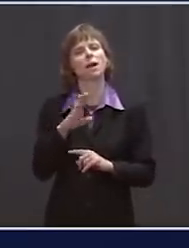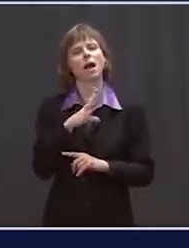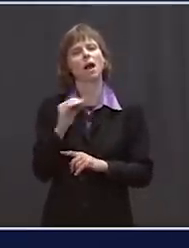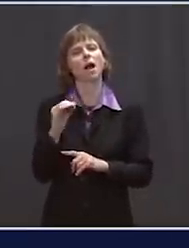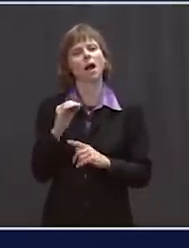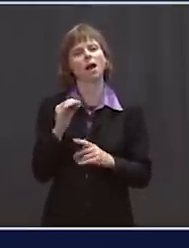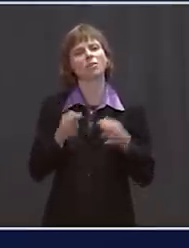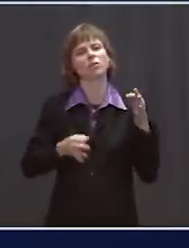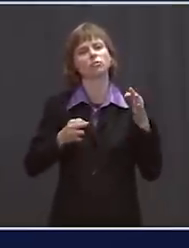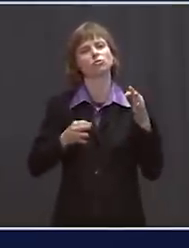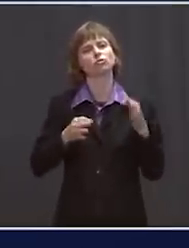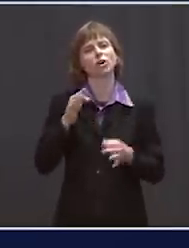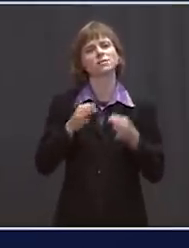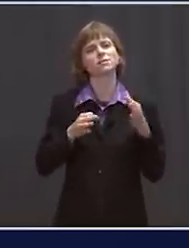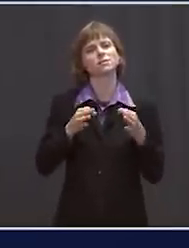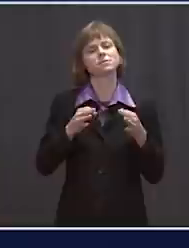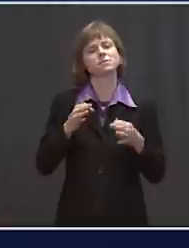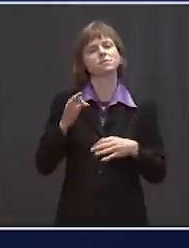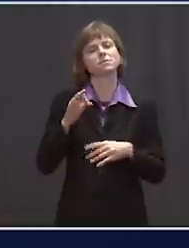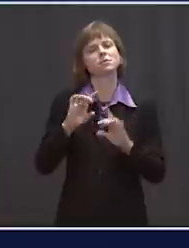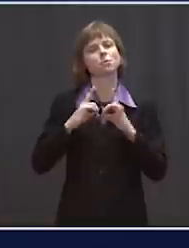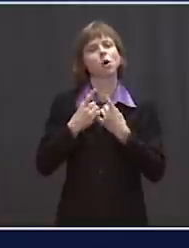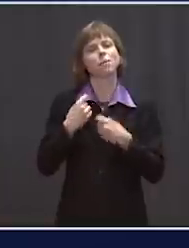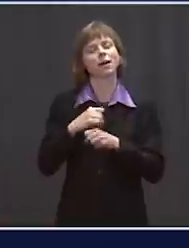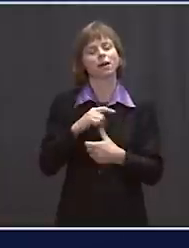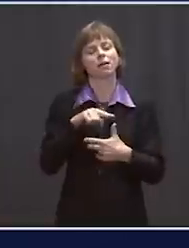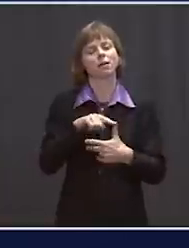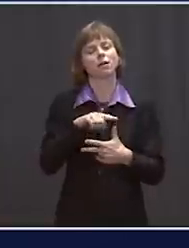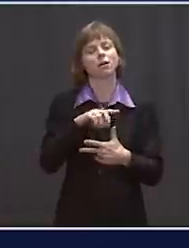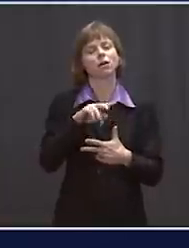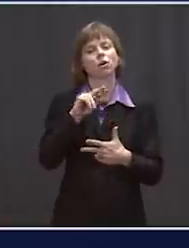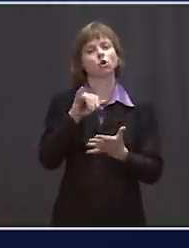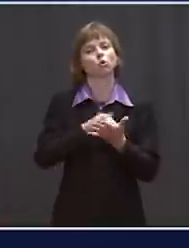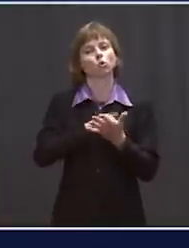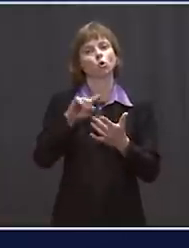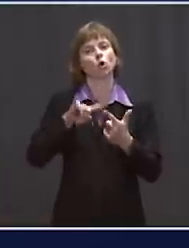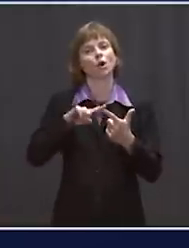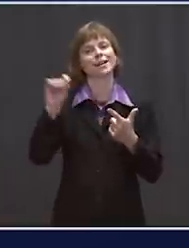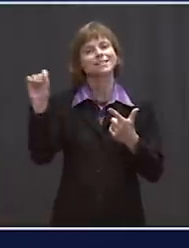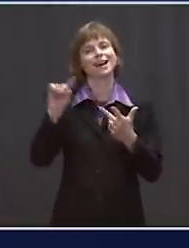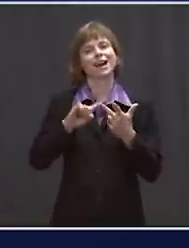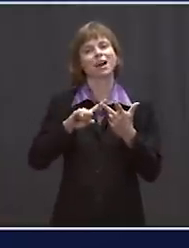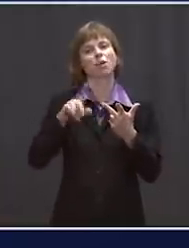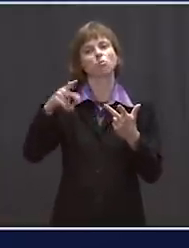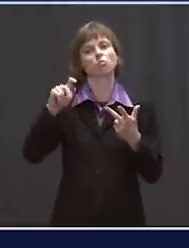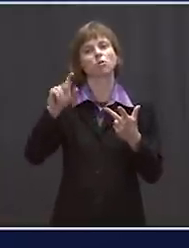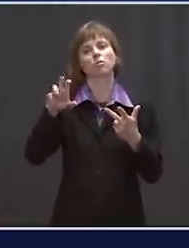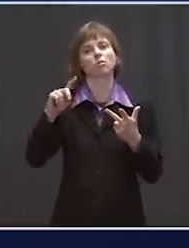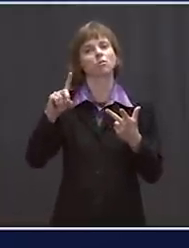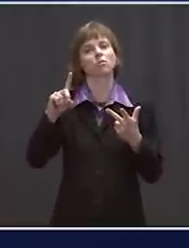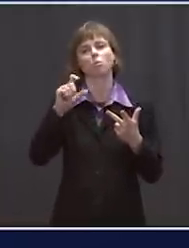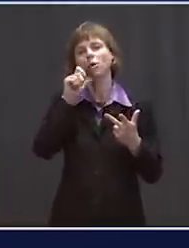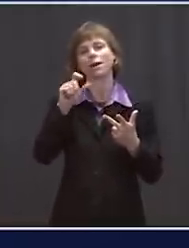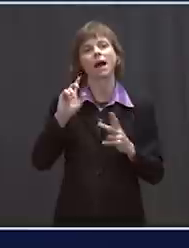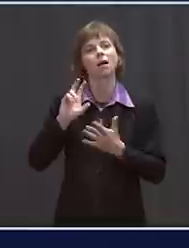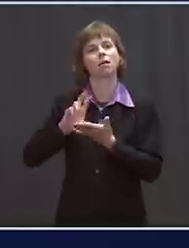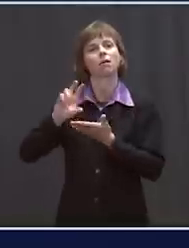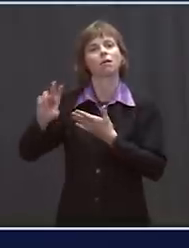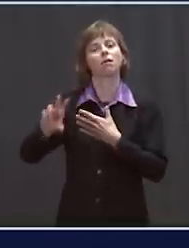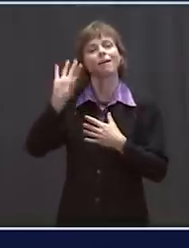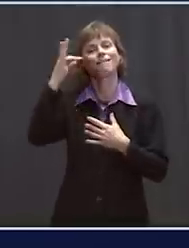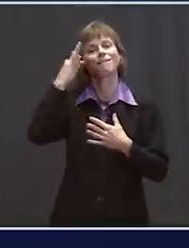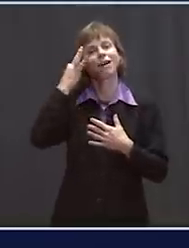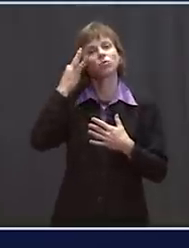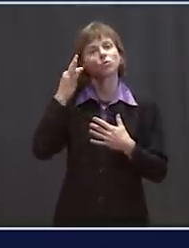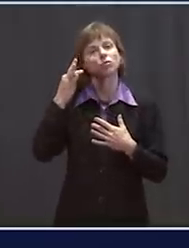made it so that three cities, New York, Seattle, and Portland, could be disfavored for federal grants. They were deemed, quote, anarchist